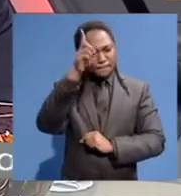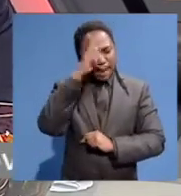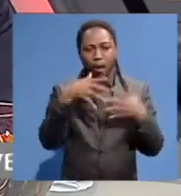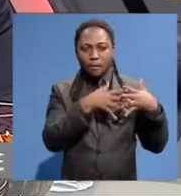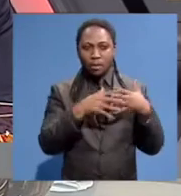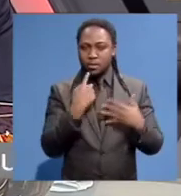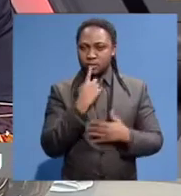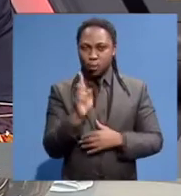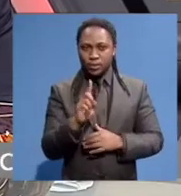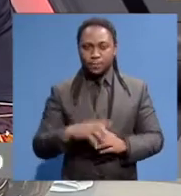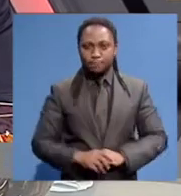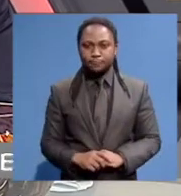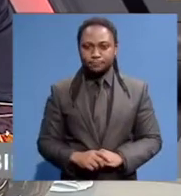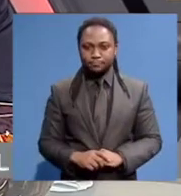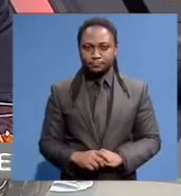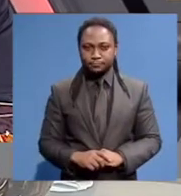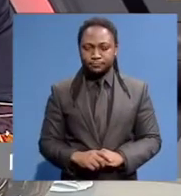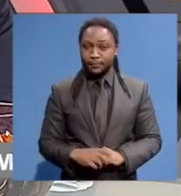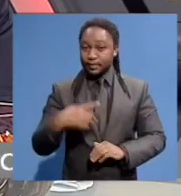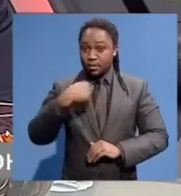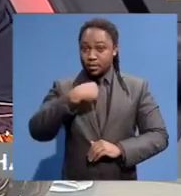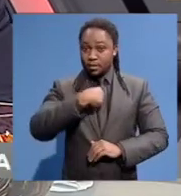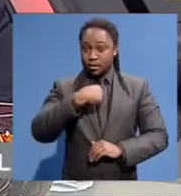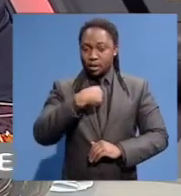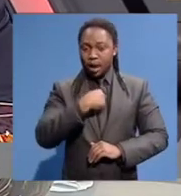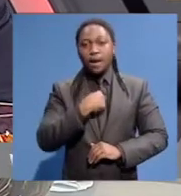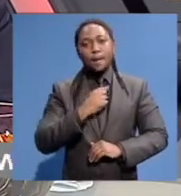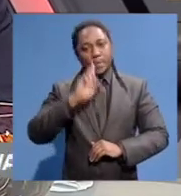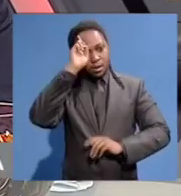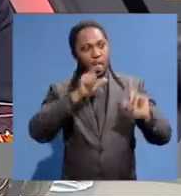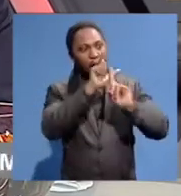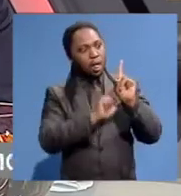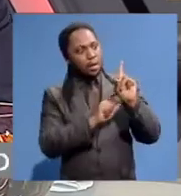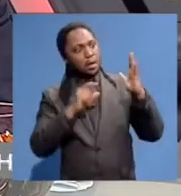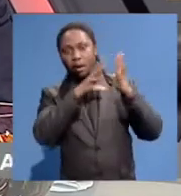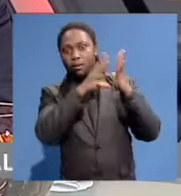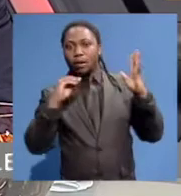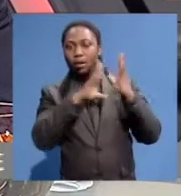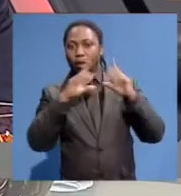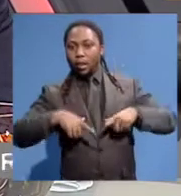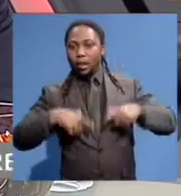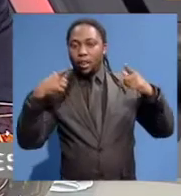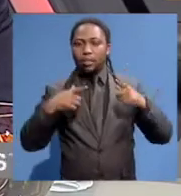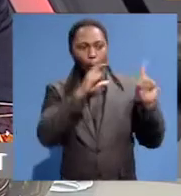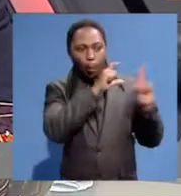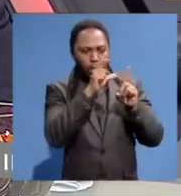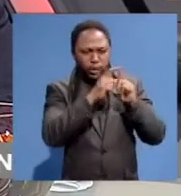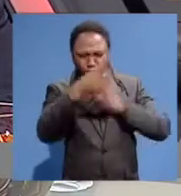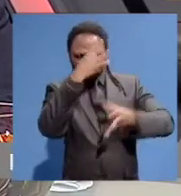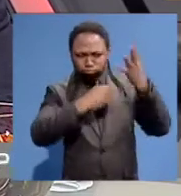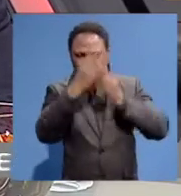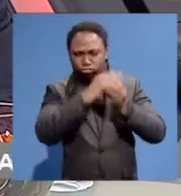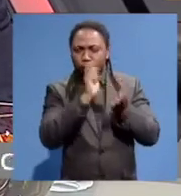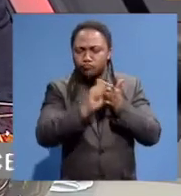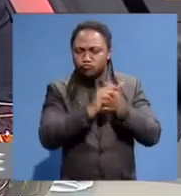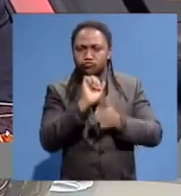said, and I'm one of the countless millions who drew inspiration from Nelson Mandela's life, studied his words and his writings.